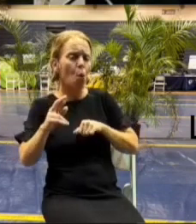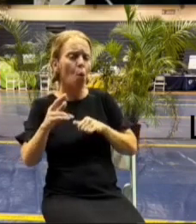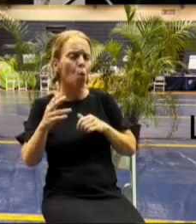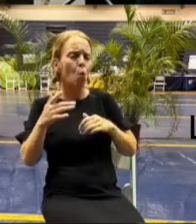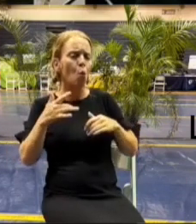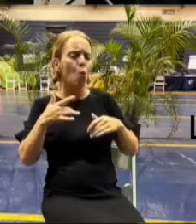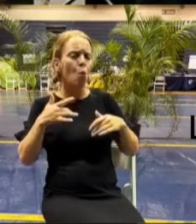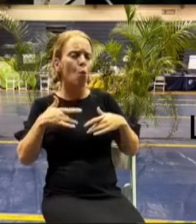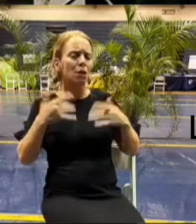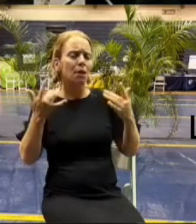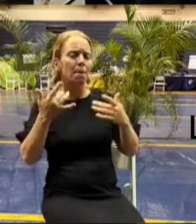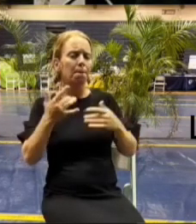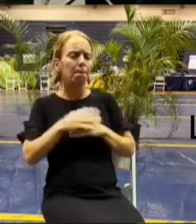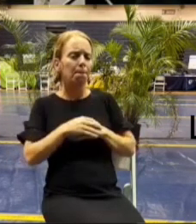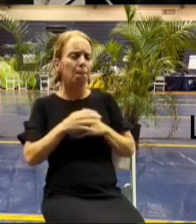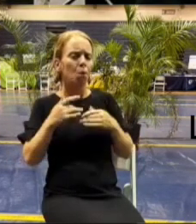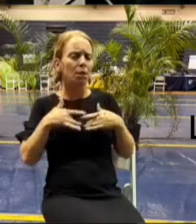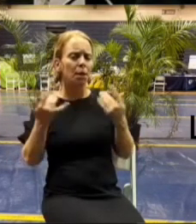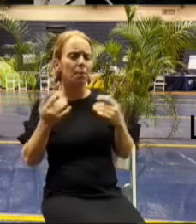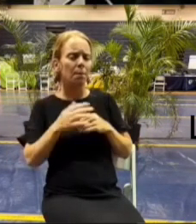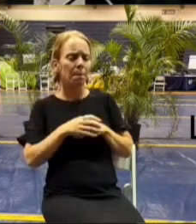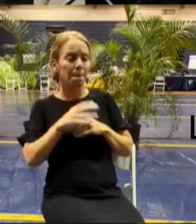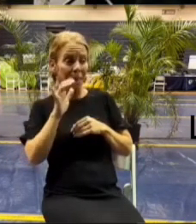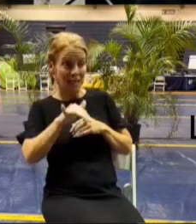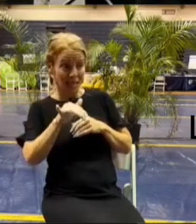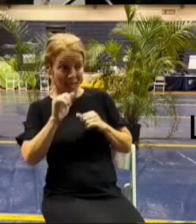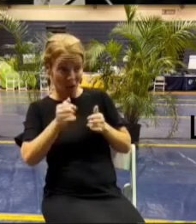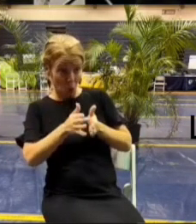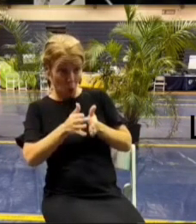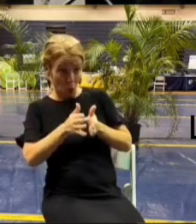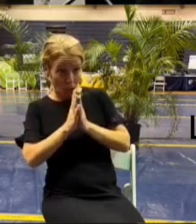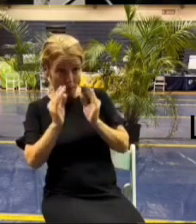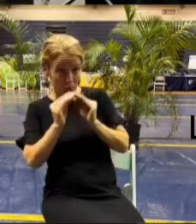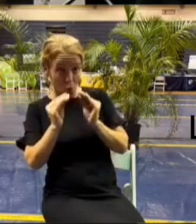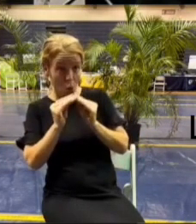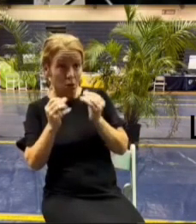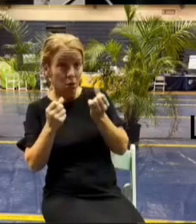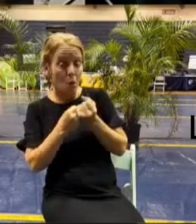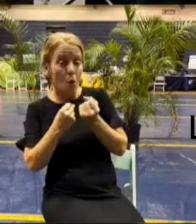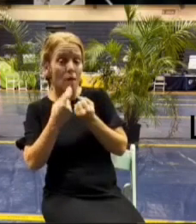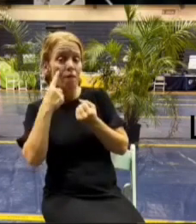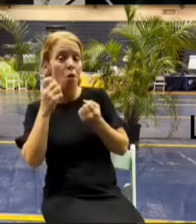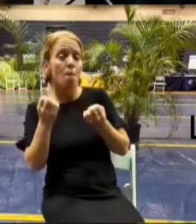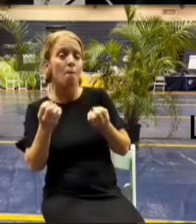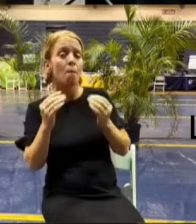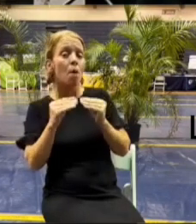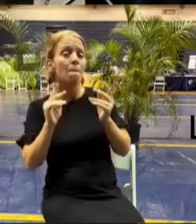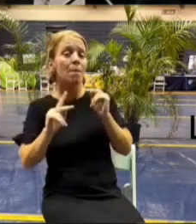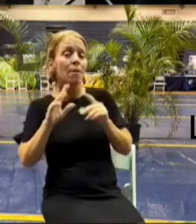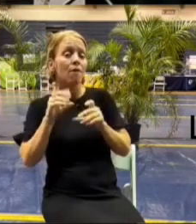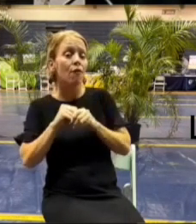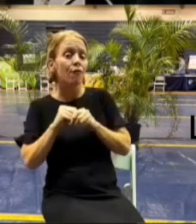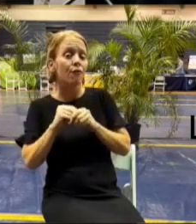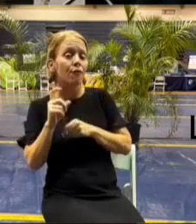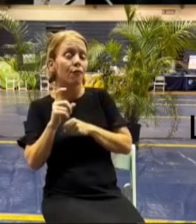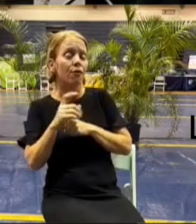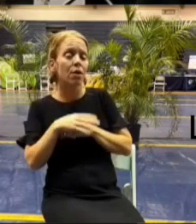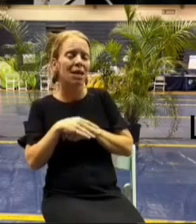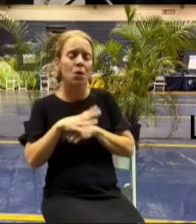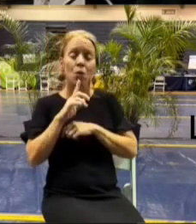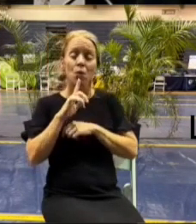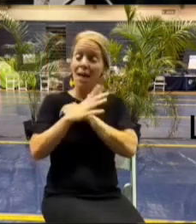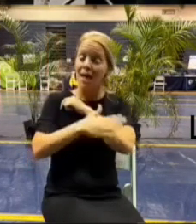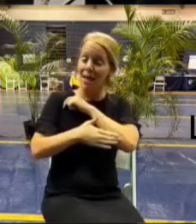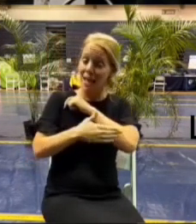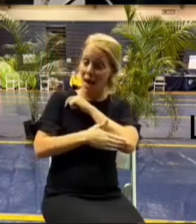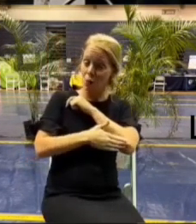um so to speak uh so is that something that we can request additional support for the county is involved